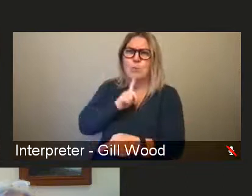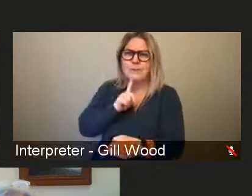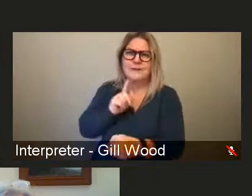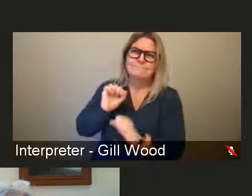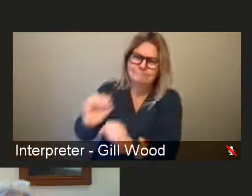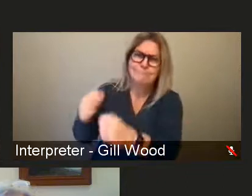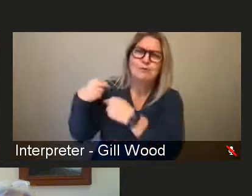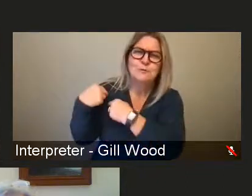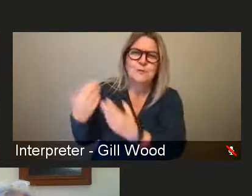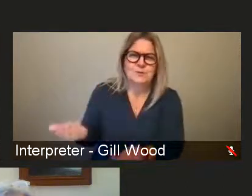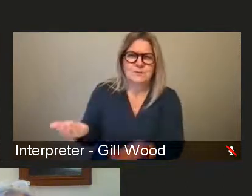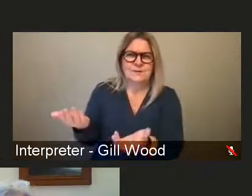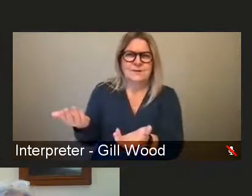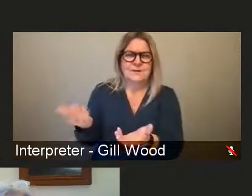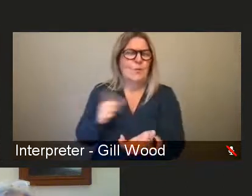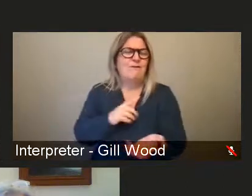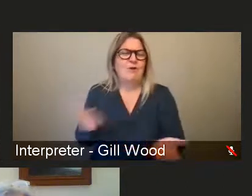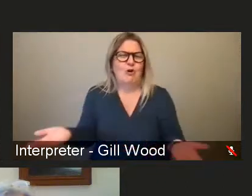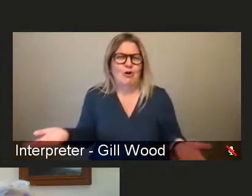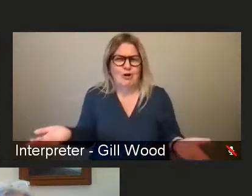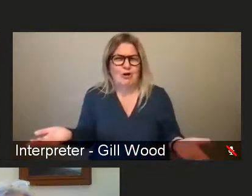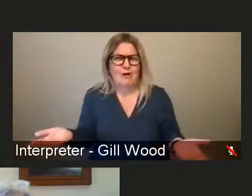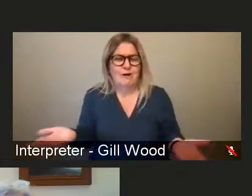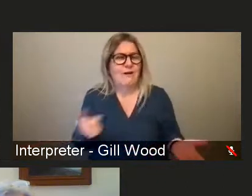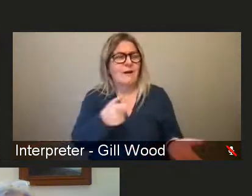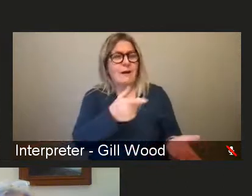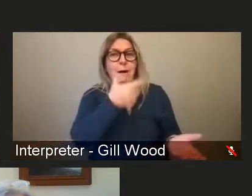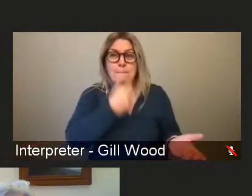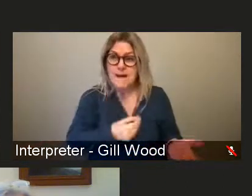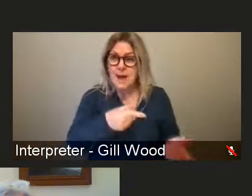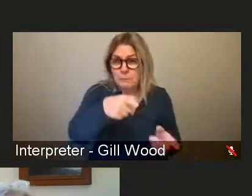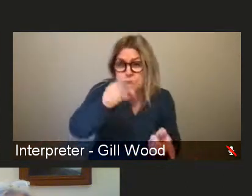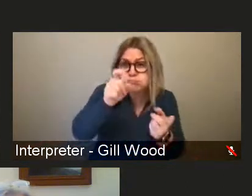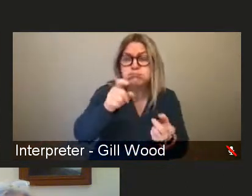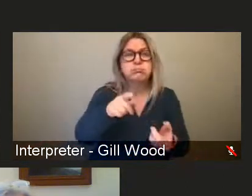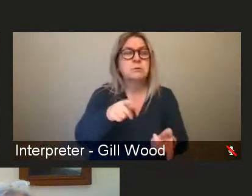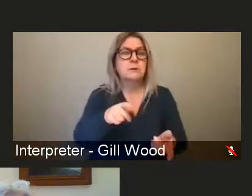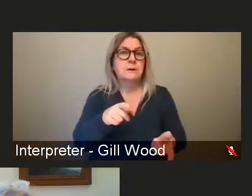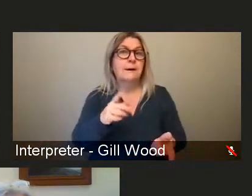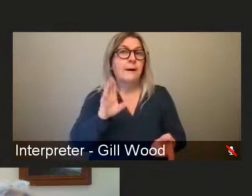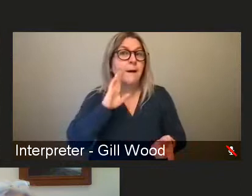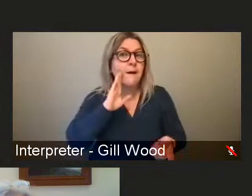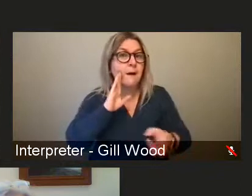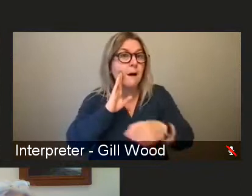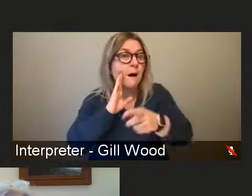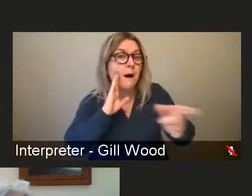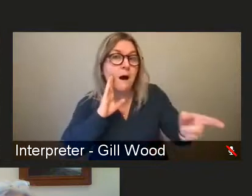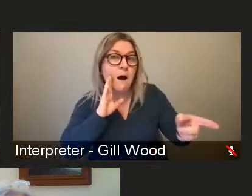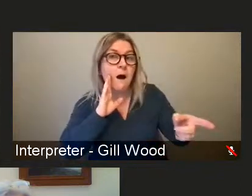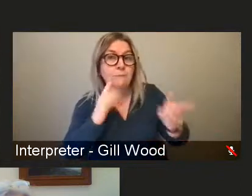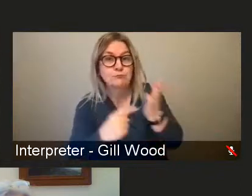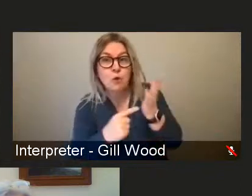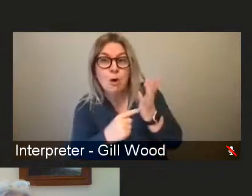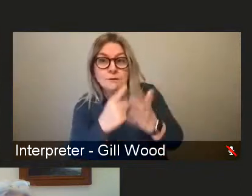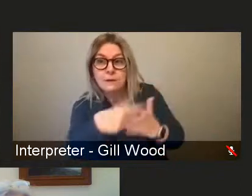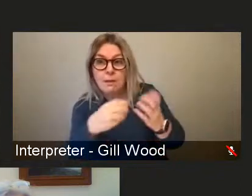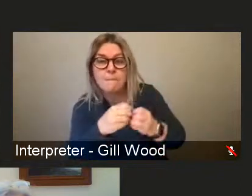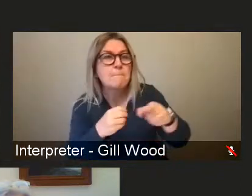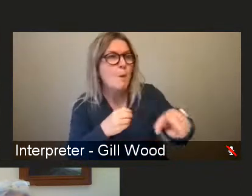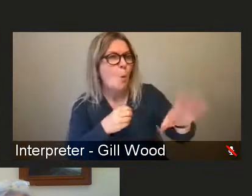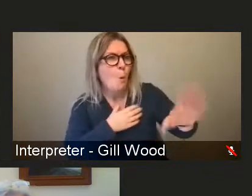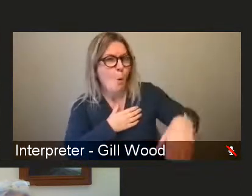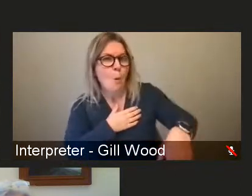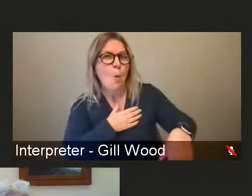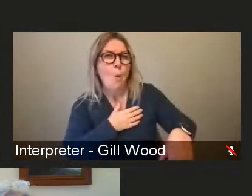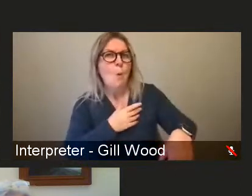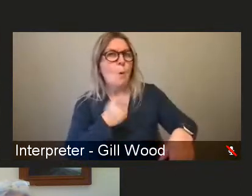their friends talking about it, if they hear somebody in the toilets talking about it, as if they don't, well, they're so-and-so, I'm targeting here in one